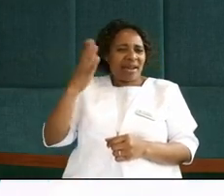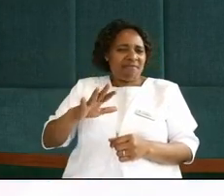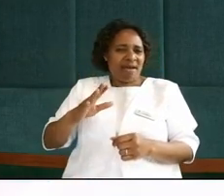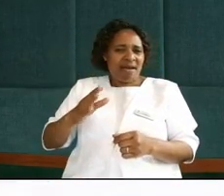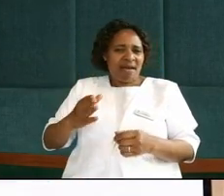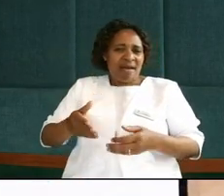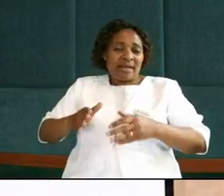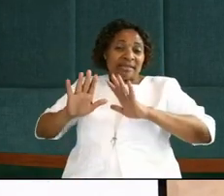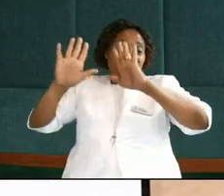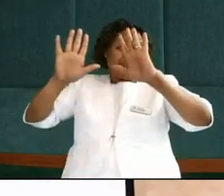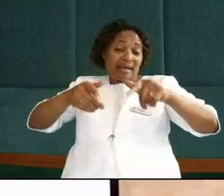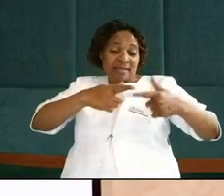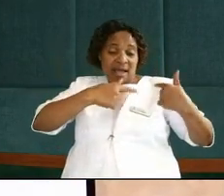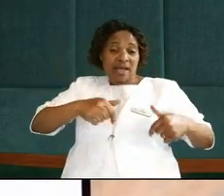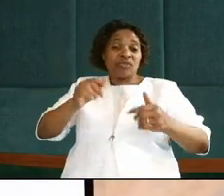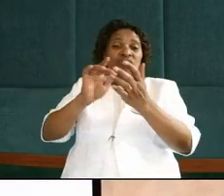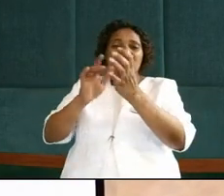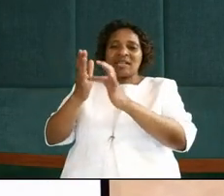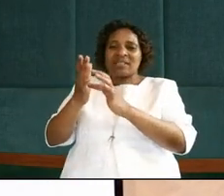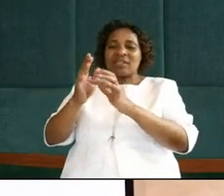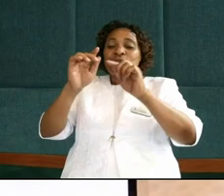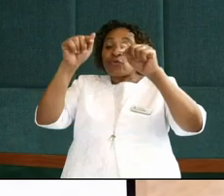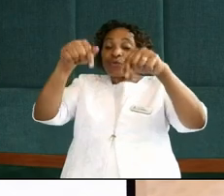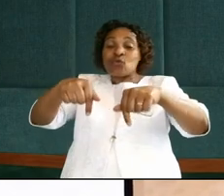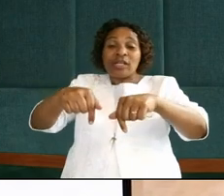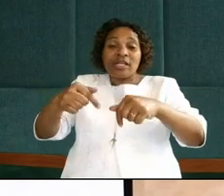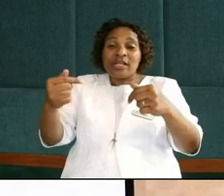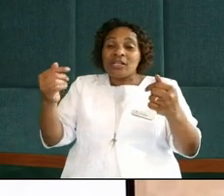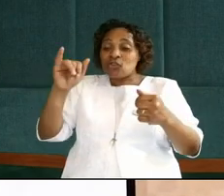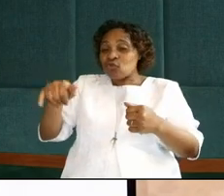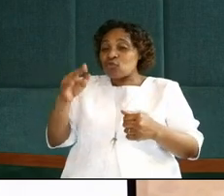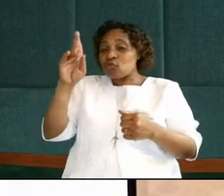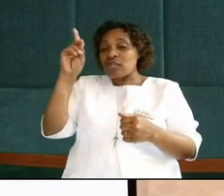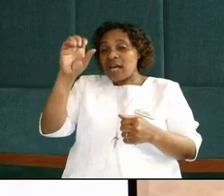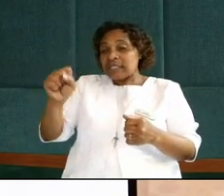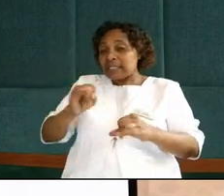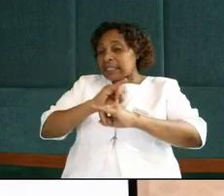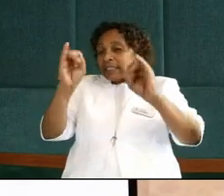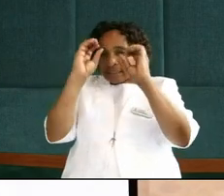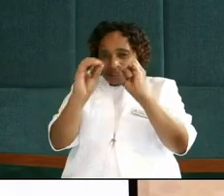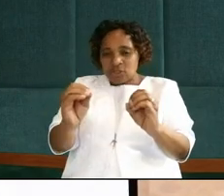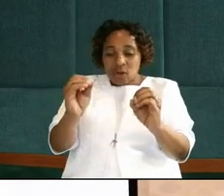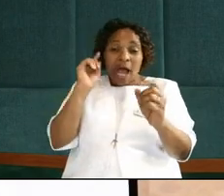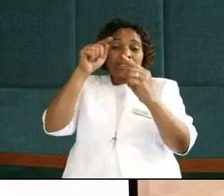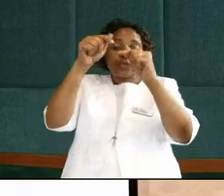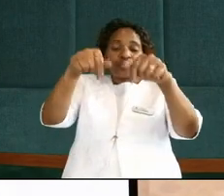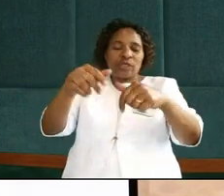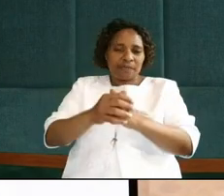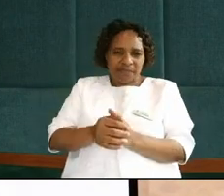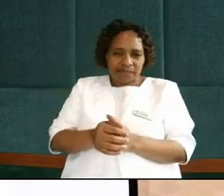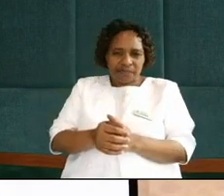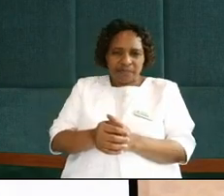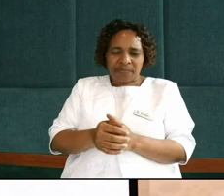to Jesus, today, Judas is still unclean. Even though Judas